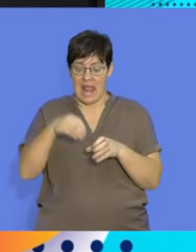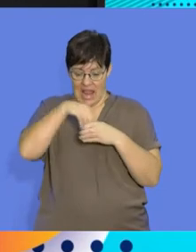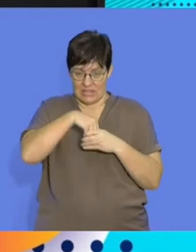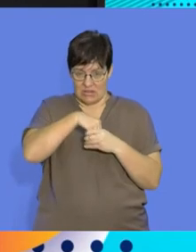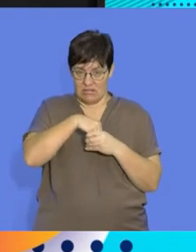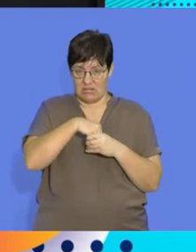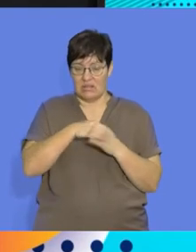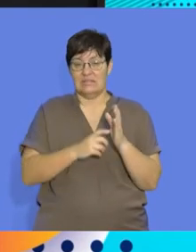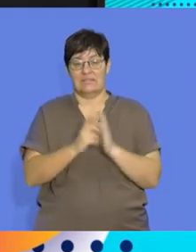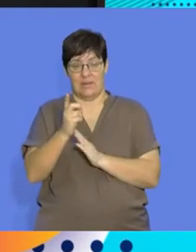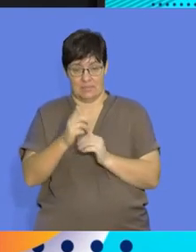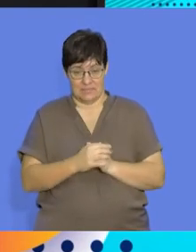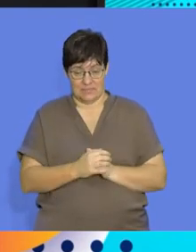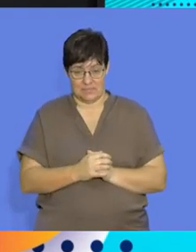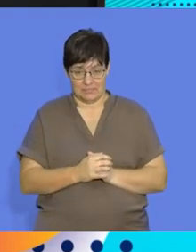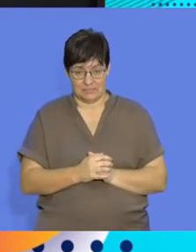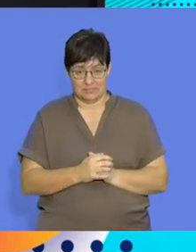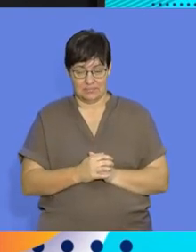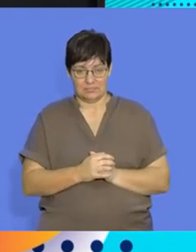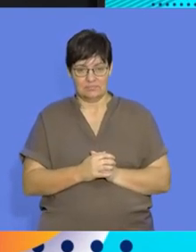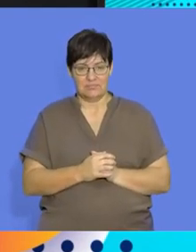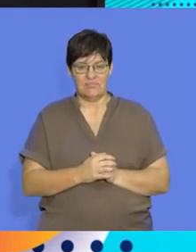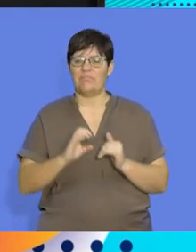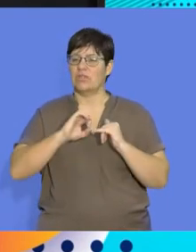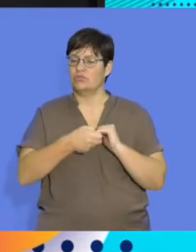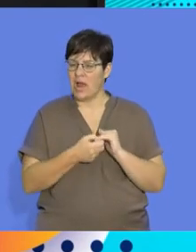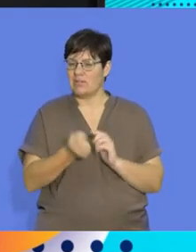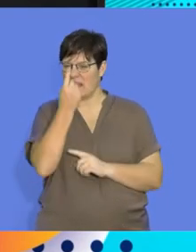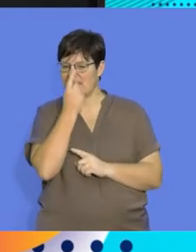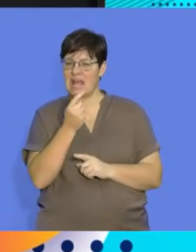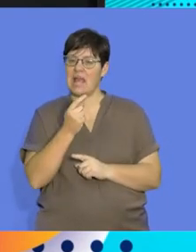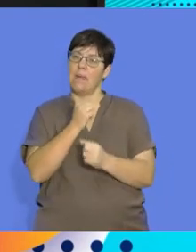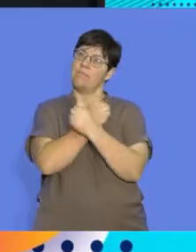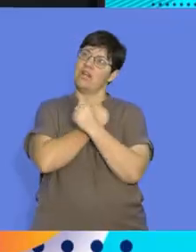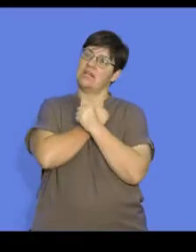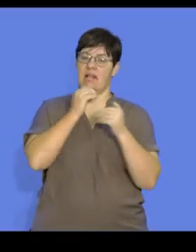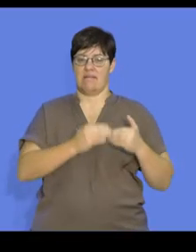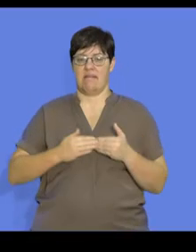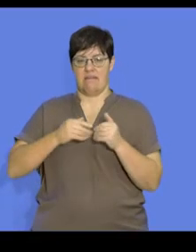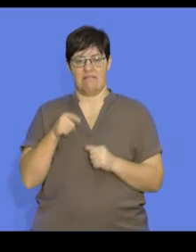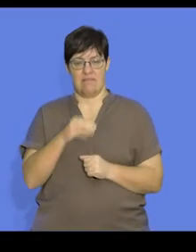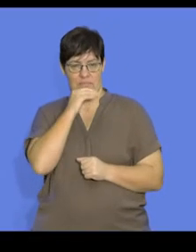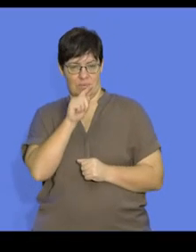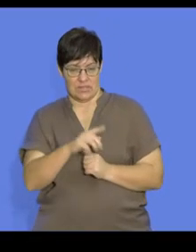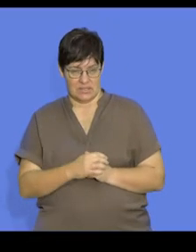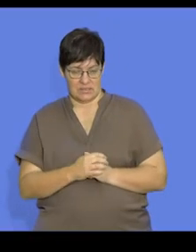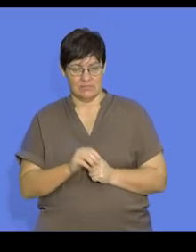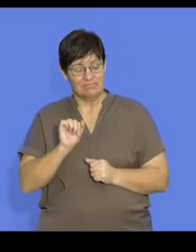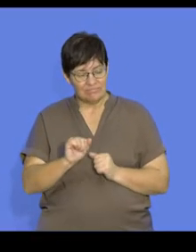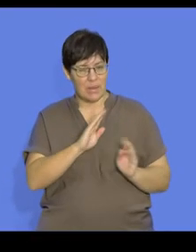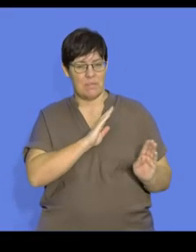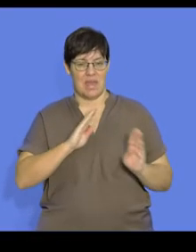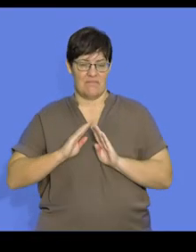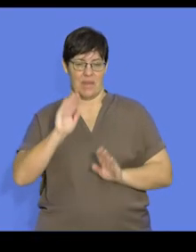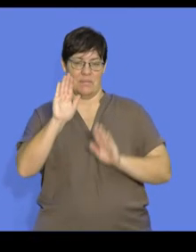or the embryo and fetus develop internally? So let's try and unpack what parental care is. Parental care is the behavior